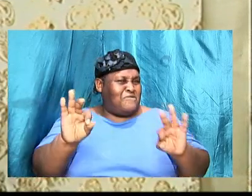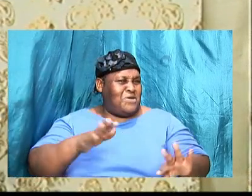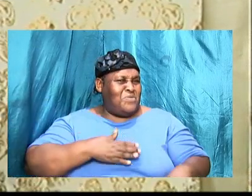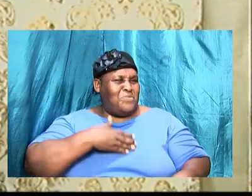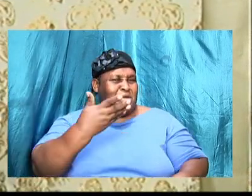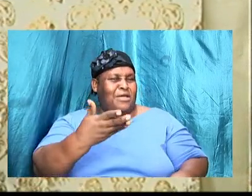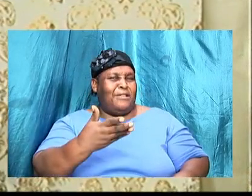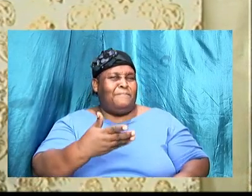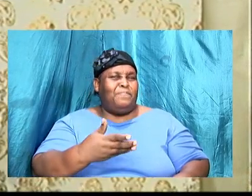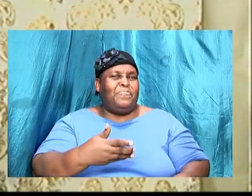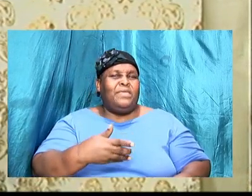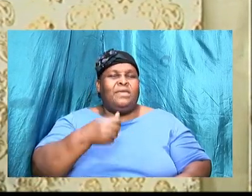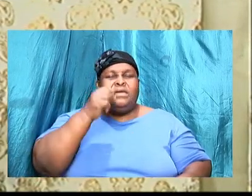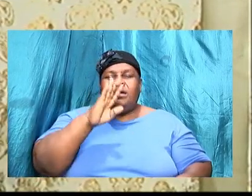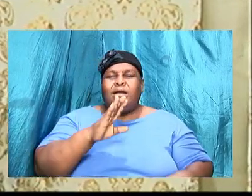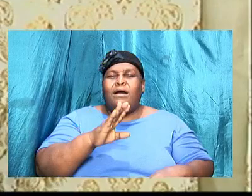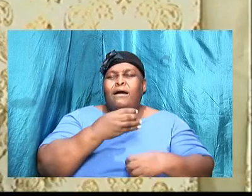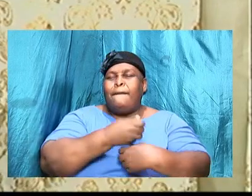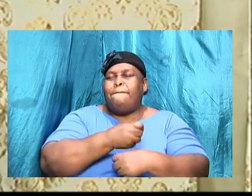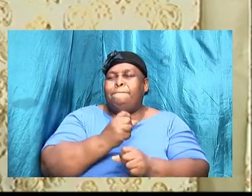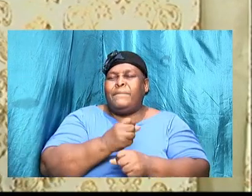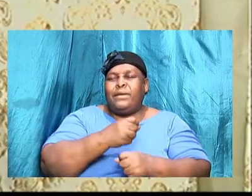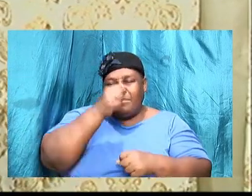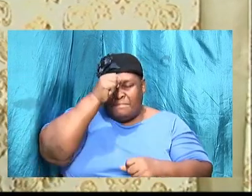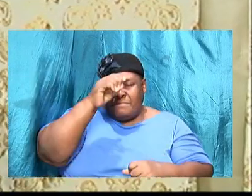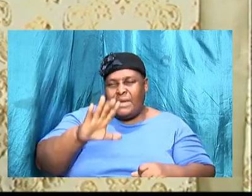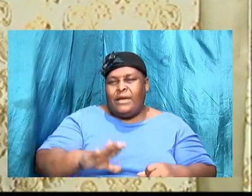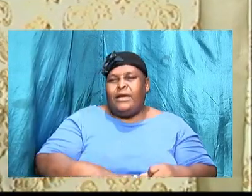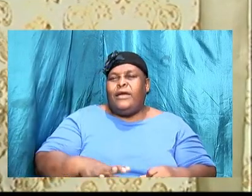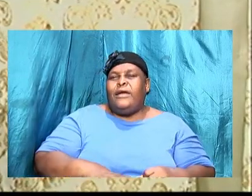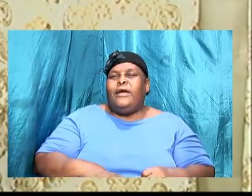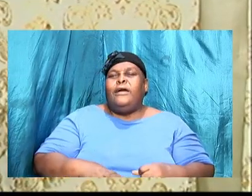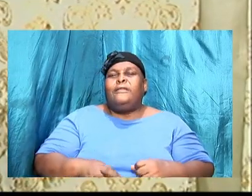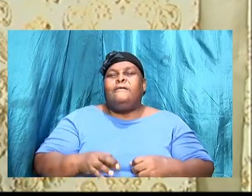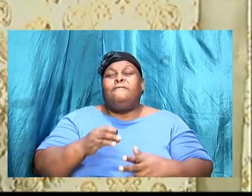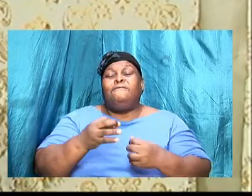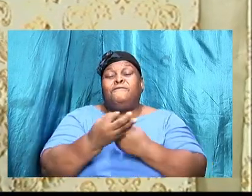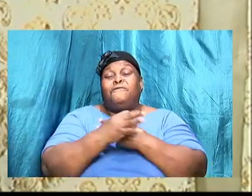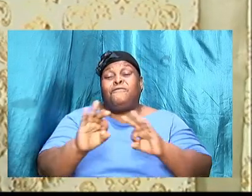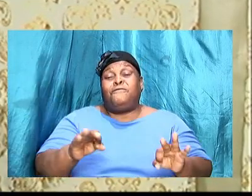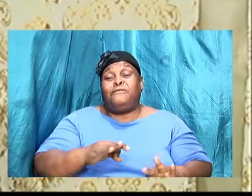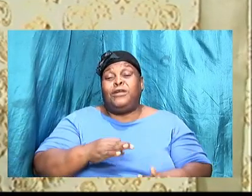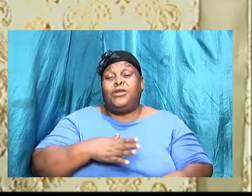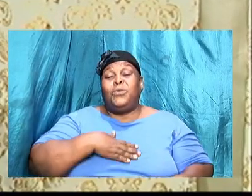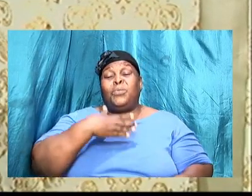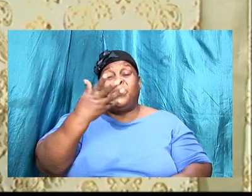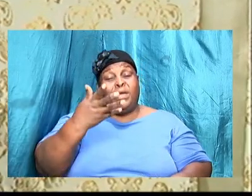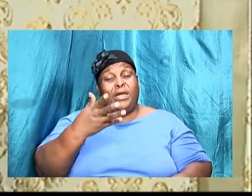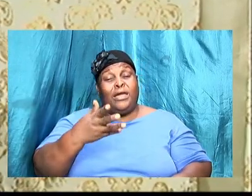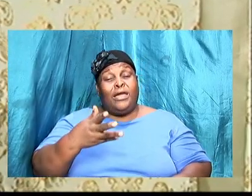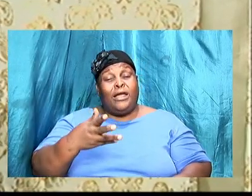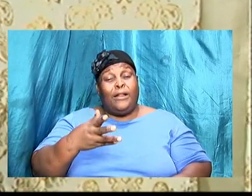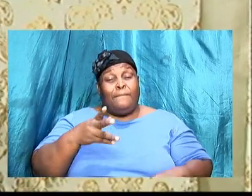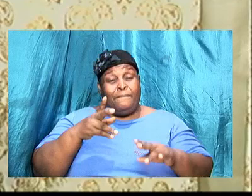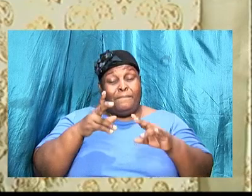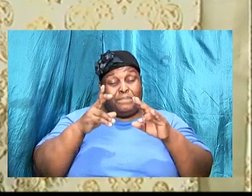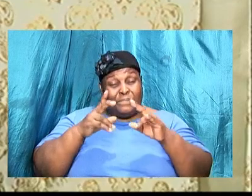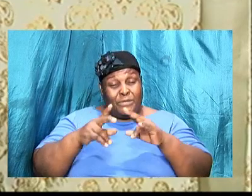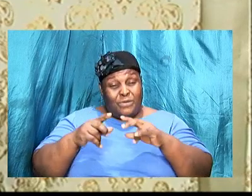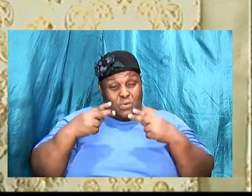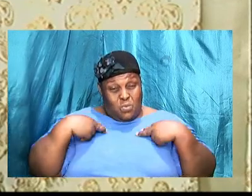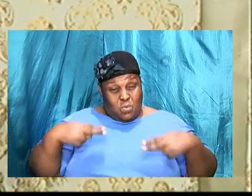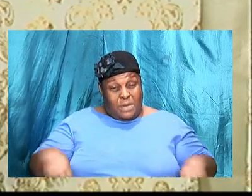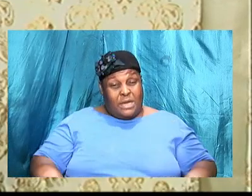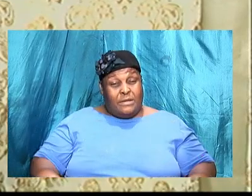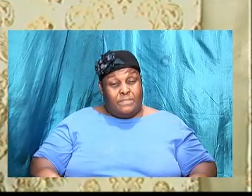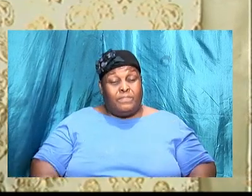God did is that He made man free will moral agents. And God is not going to mess with our free will. So